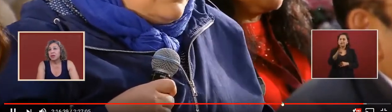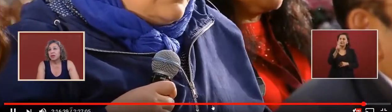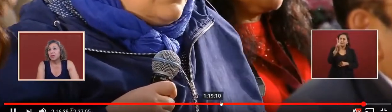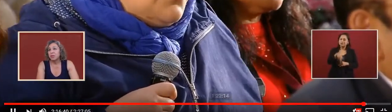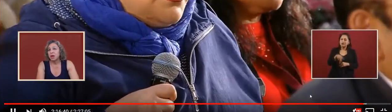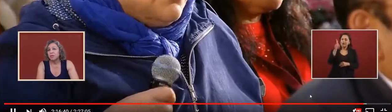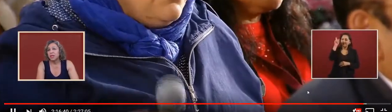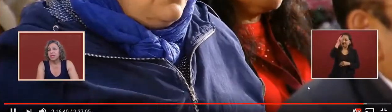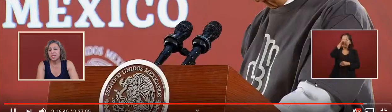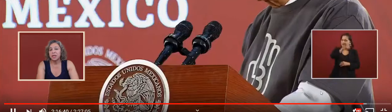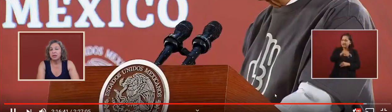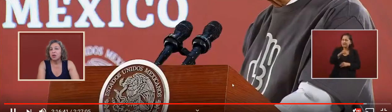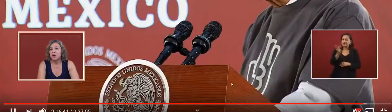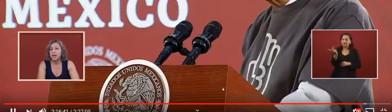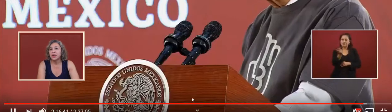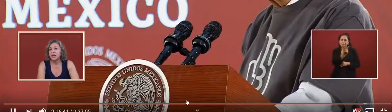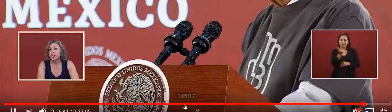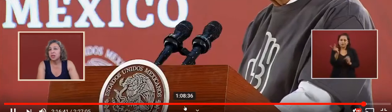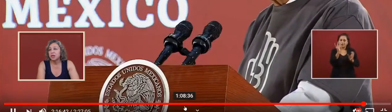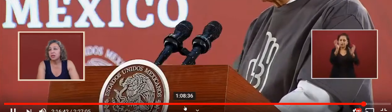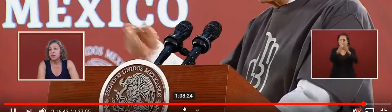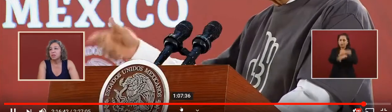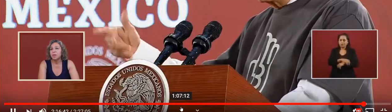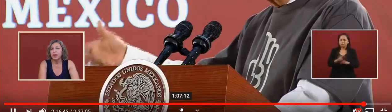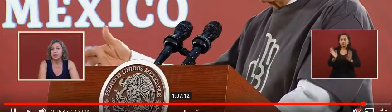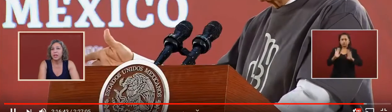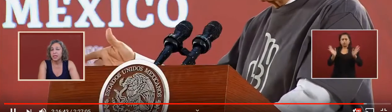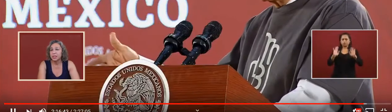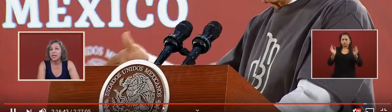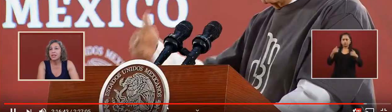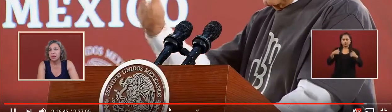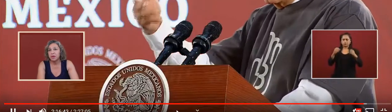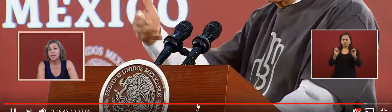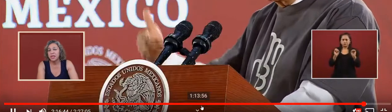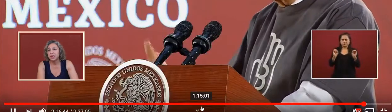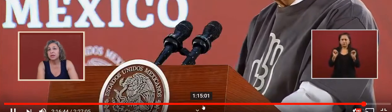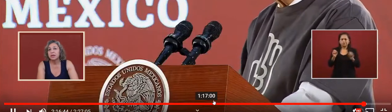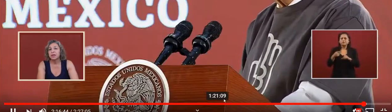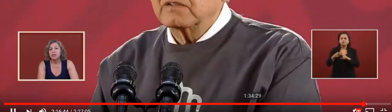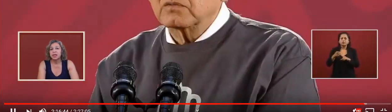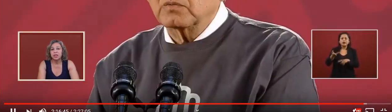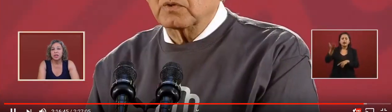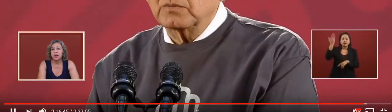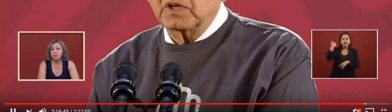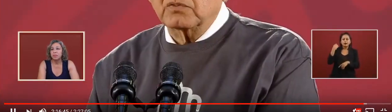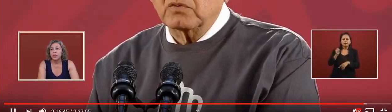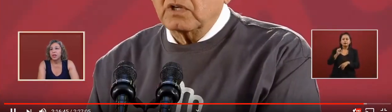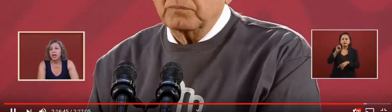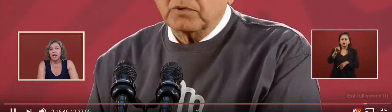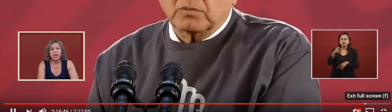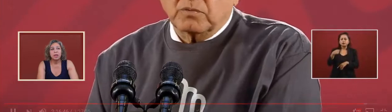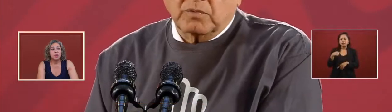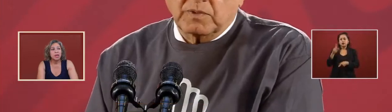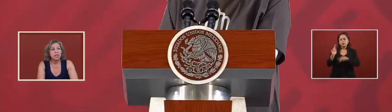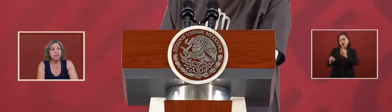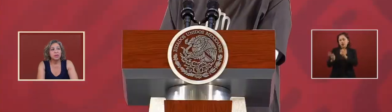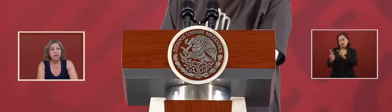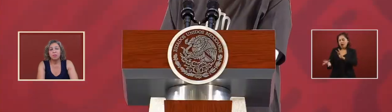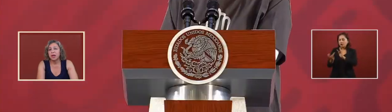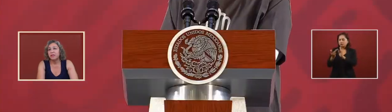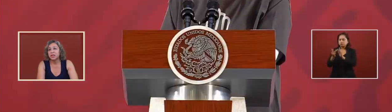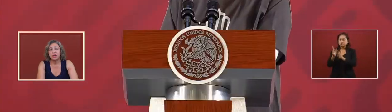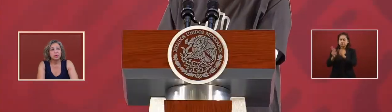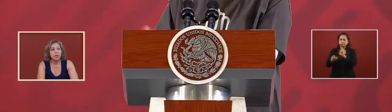regarding the complex thing no I did not talk to him about it yes that time I did talk to him I had communication